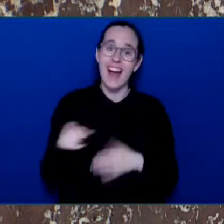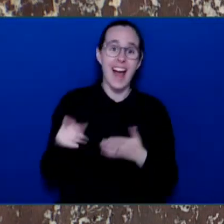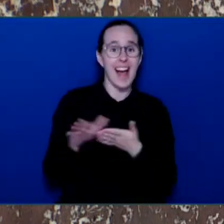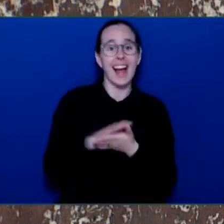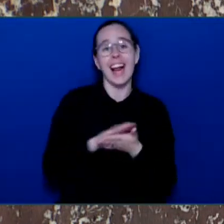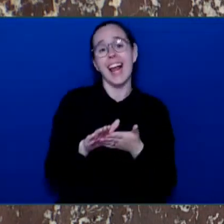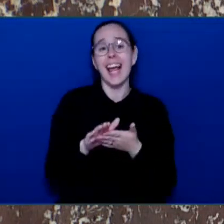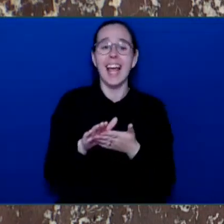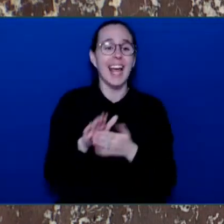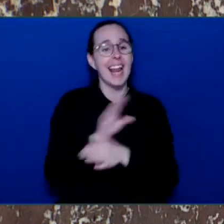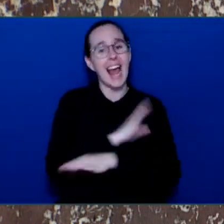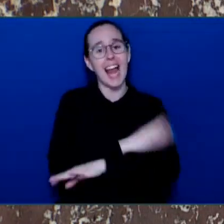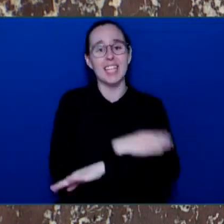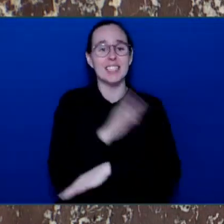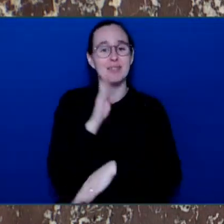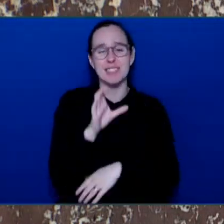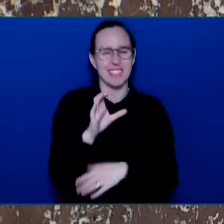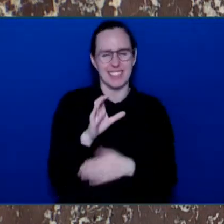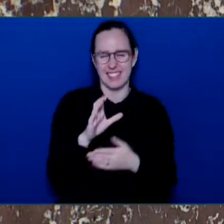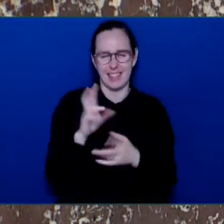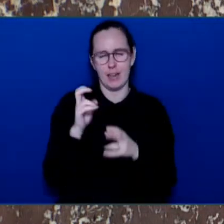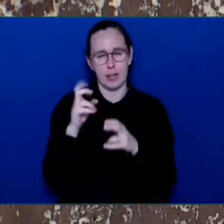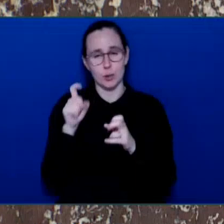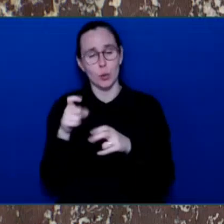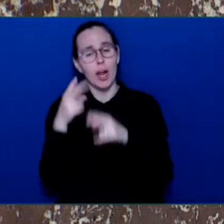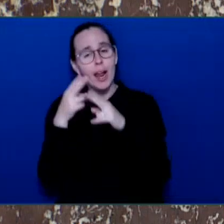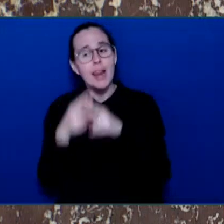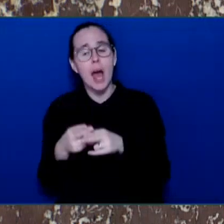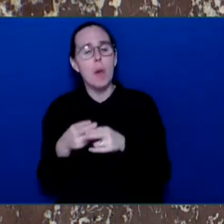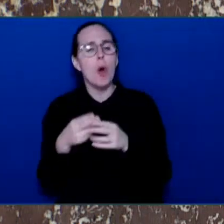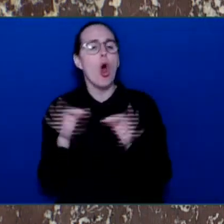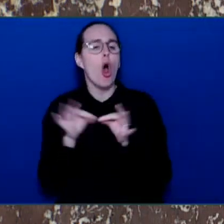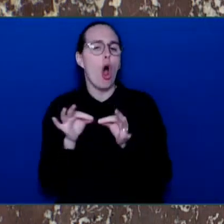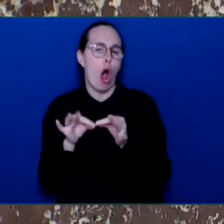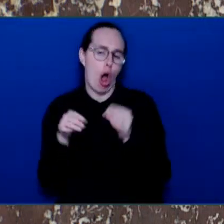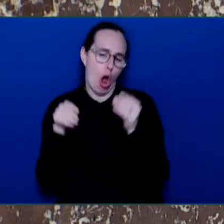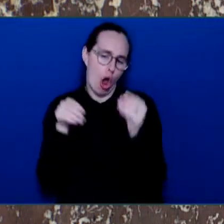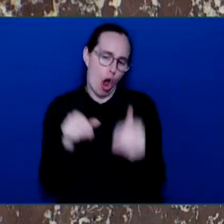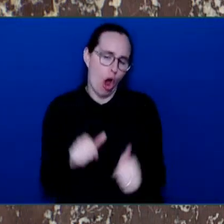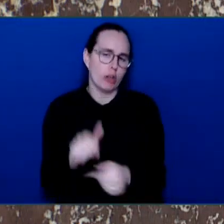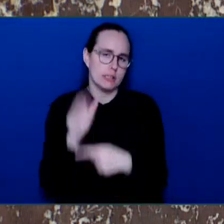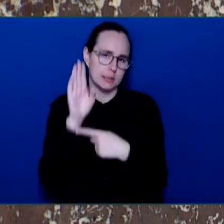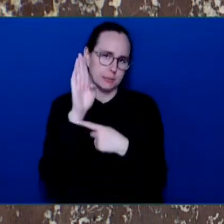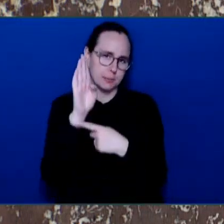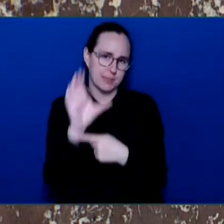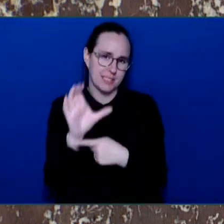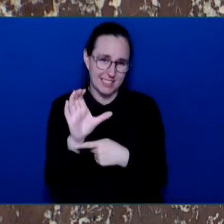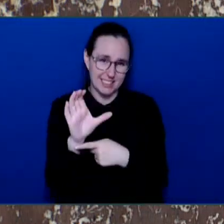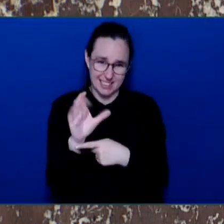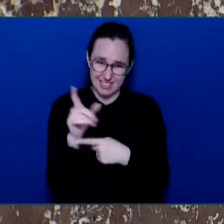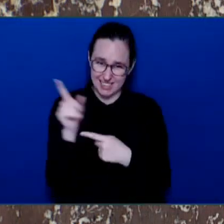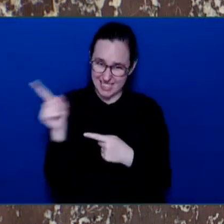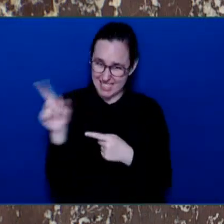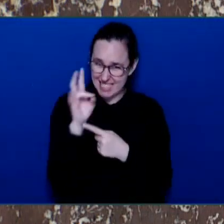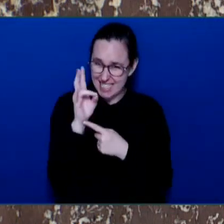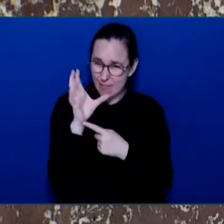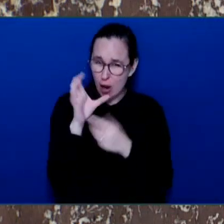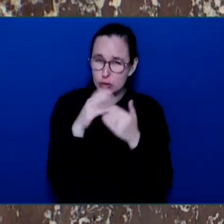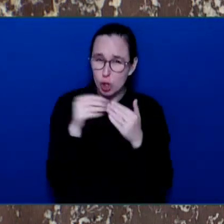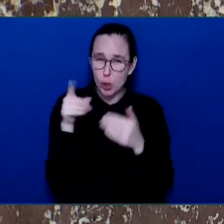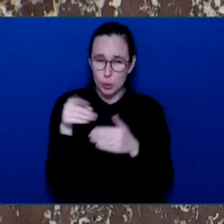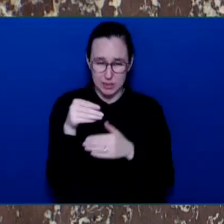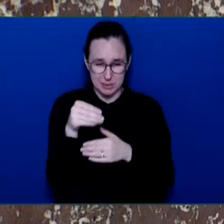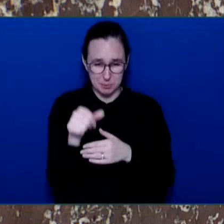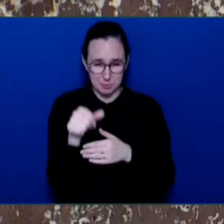Yet, this NDP government burns through $700 every second on a hockey game ad in a misleading campaign trying to